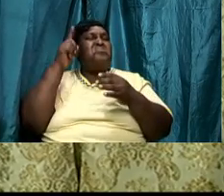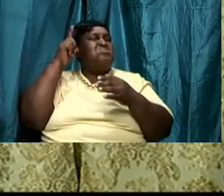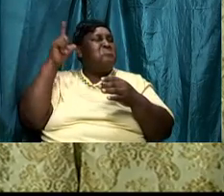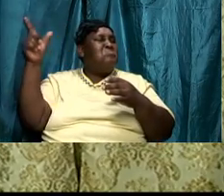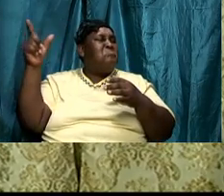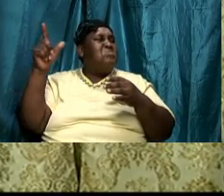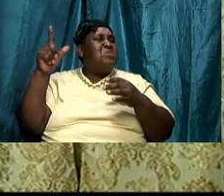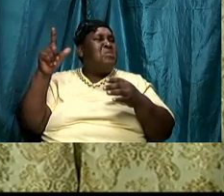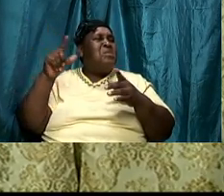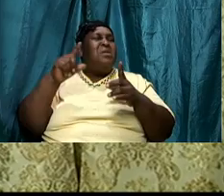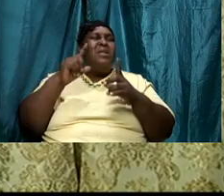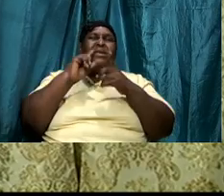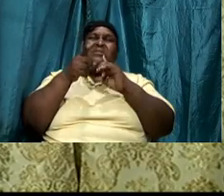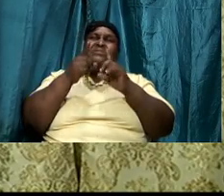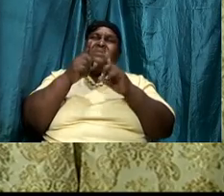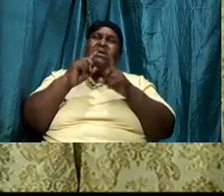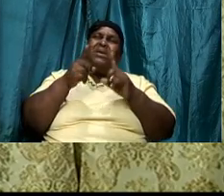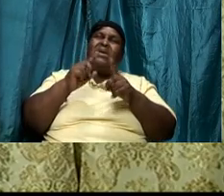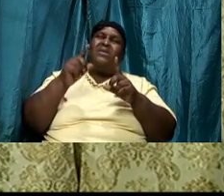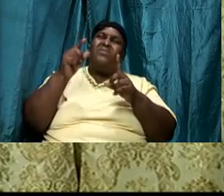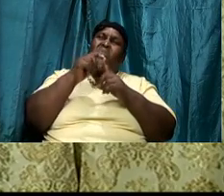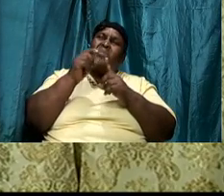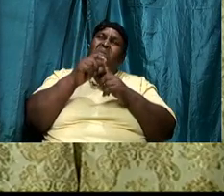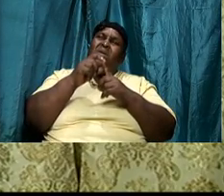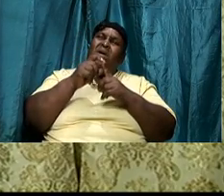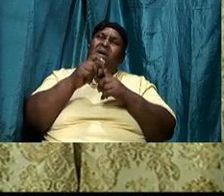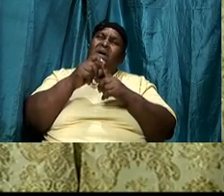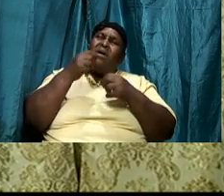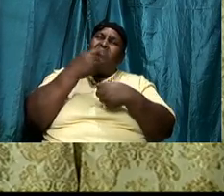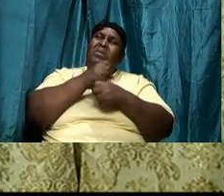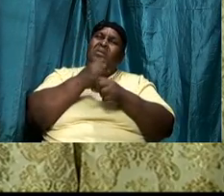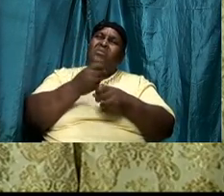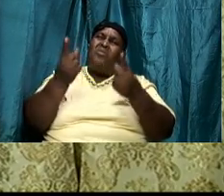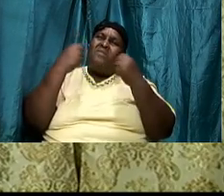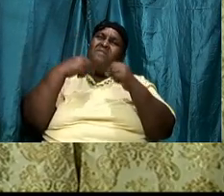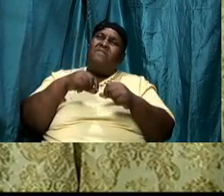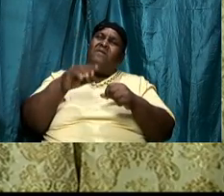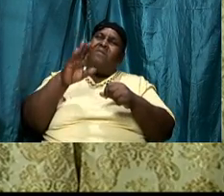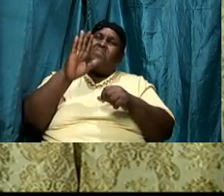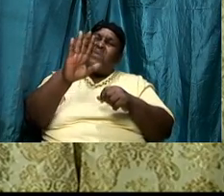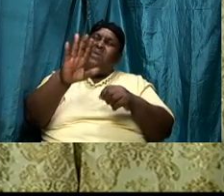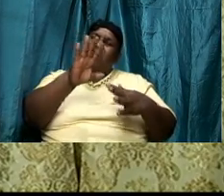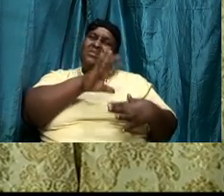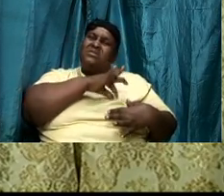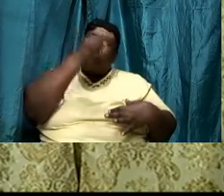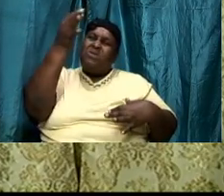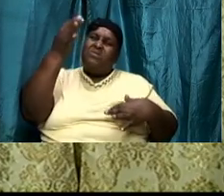and chanting the word and let it come from your spirit and from your being and let